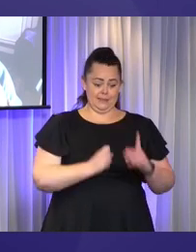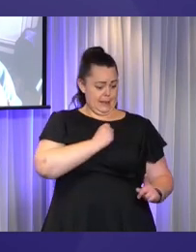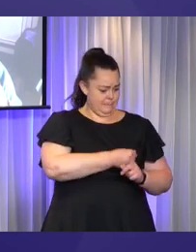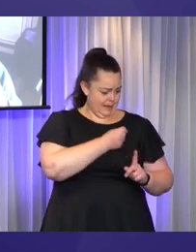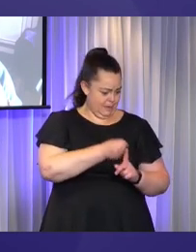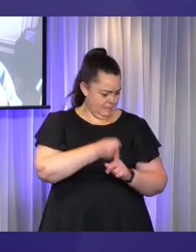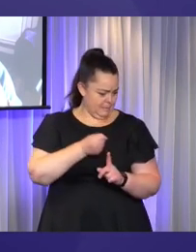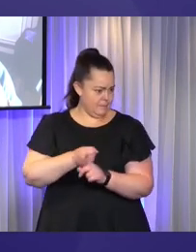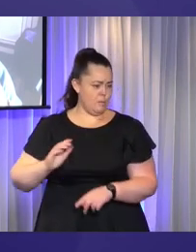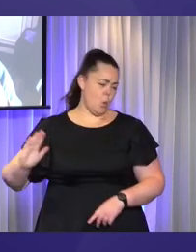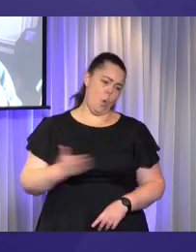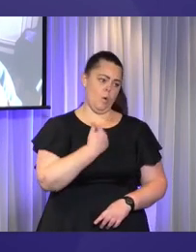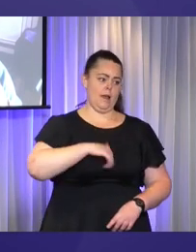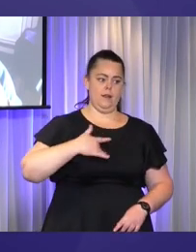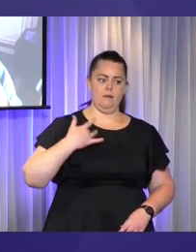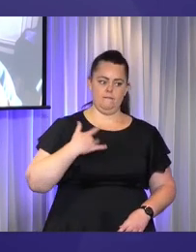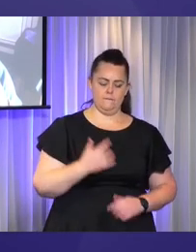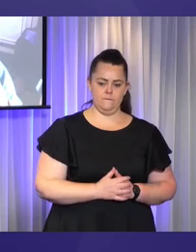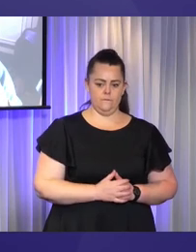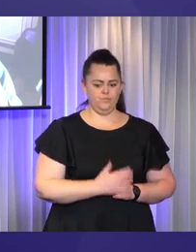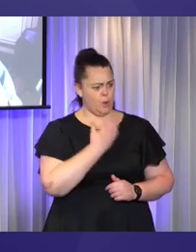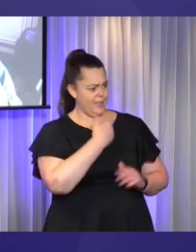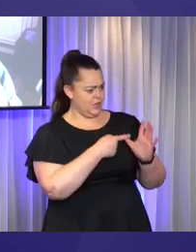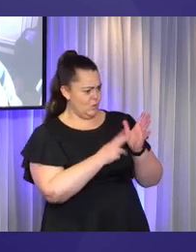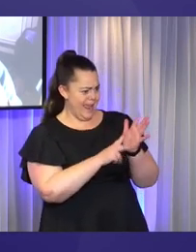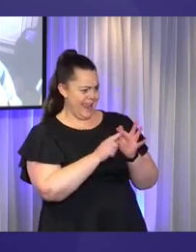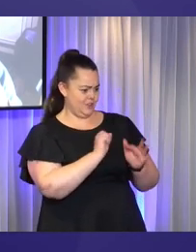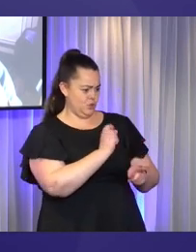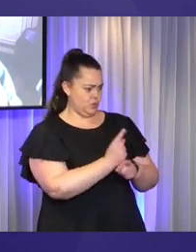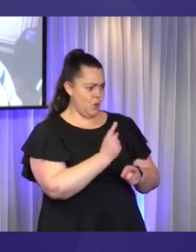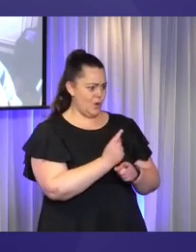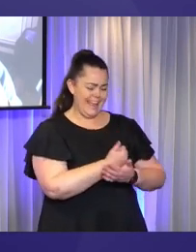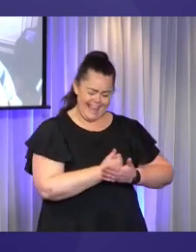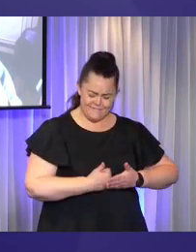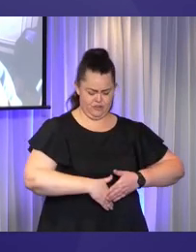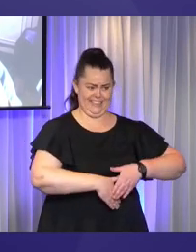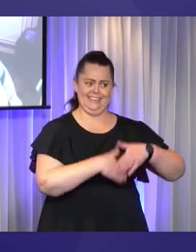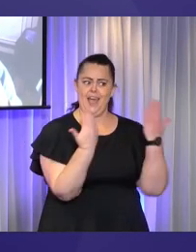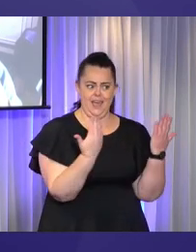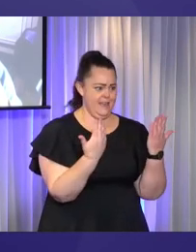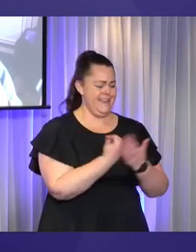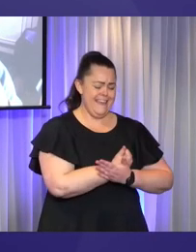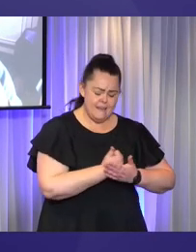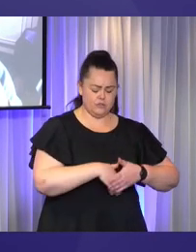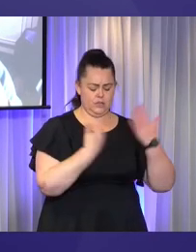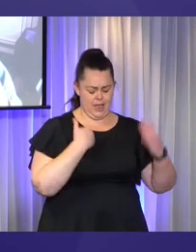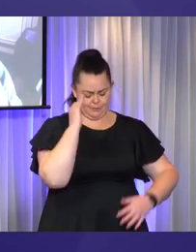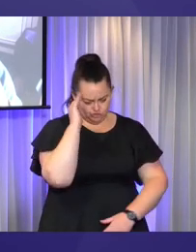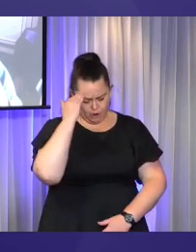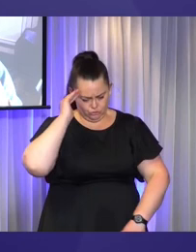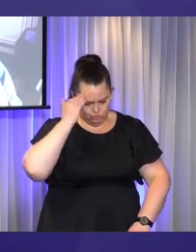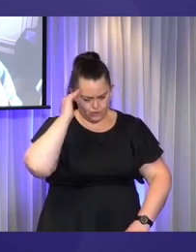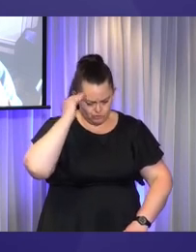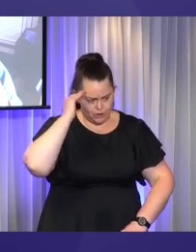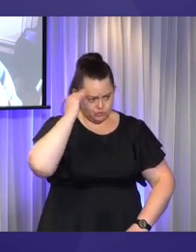it's a thing that I struggle with on a daily basis and have done now since 1999. And yeah, thank you for raising it. And I think it's an